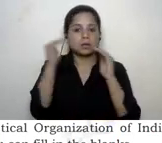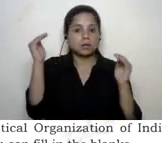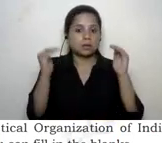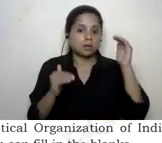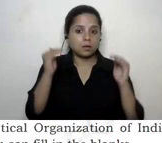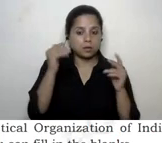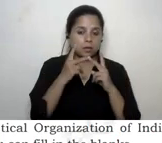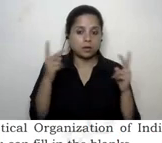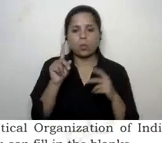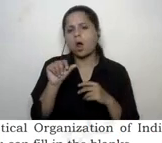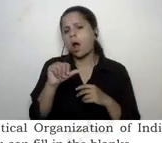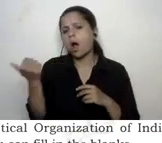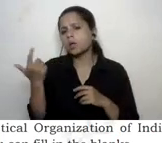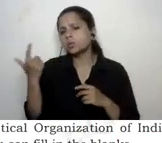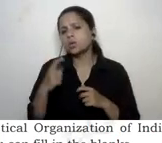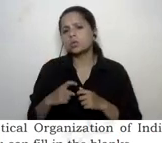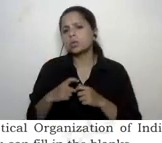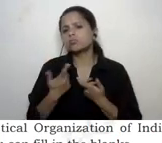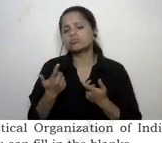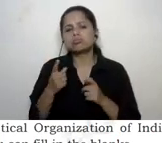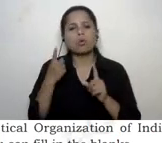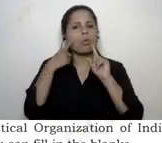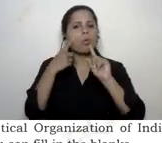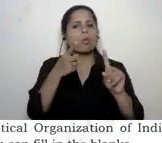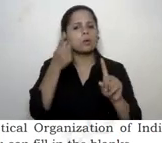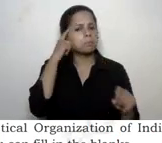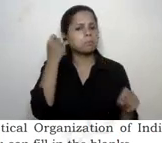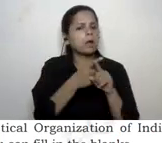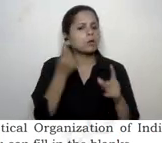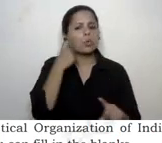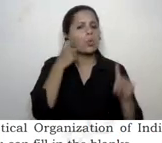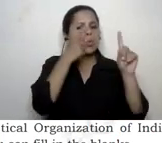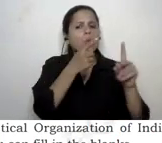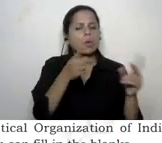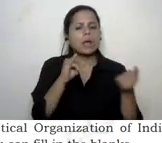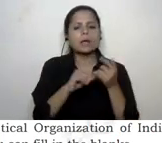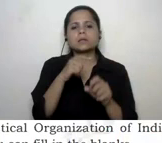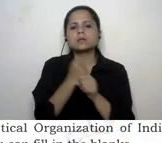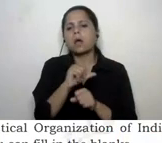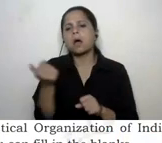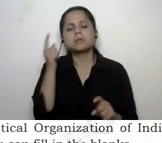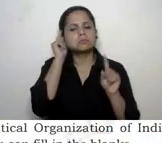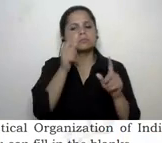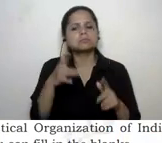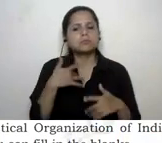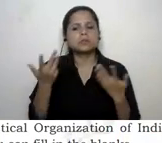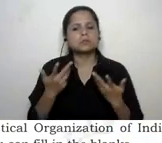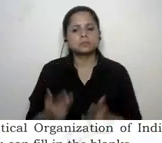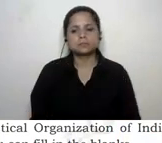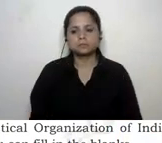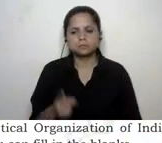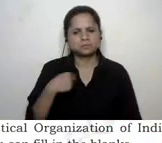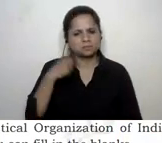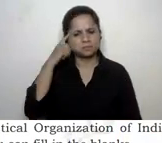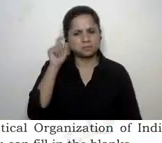other goals could we put in here priya what do you think what other sdgs could be put in here yeah i'm